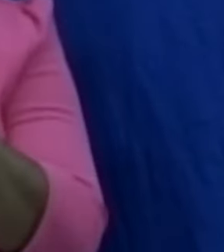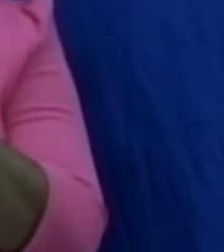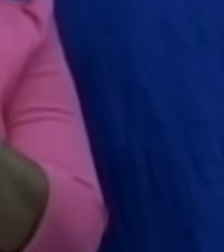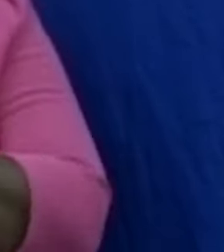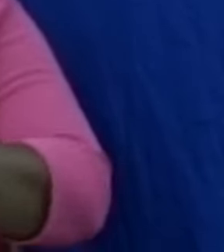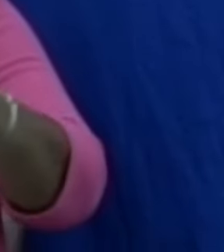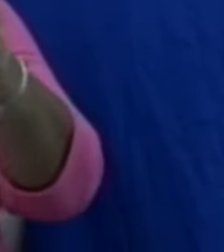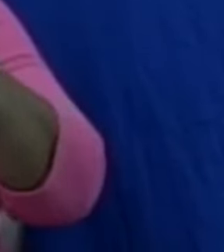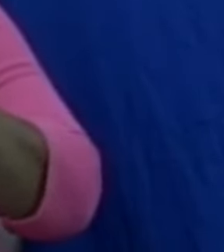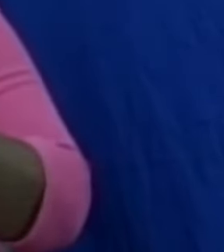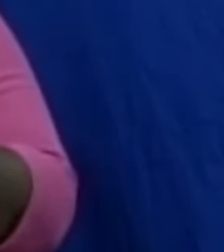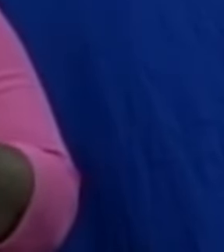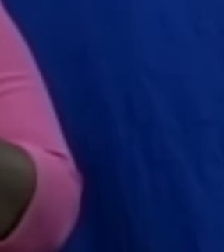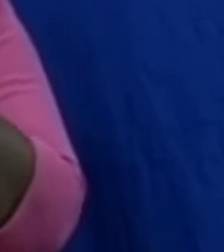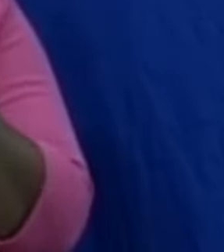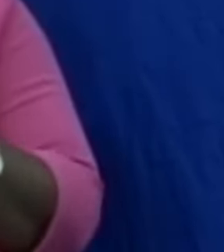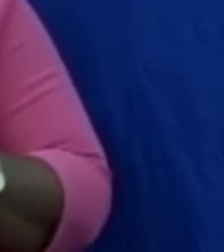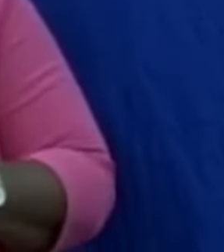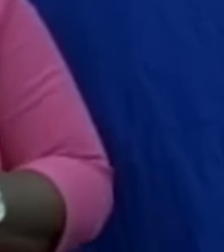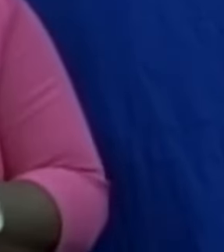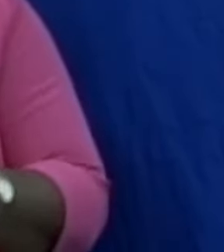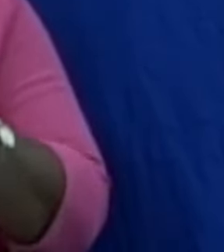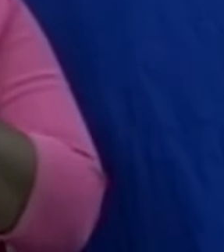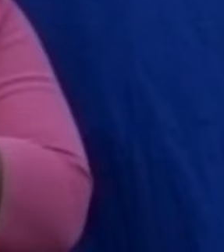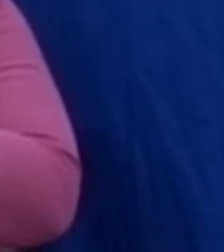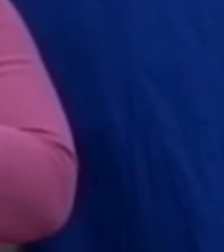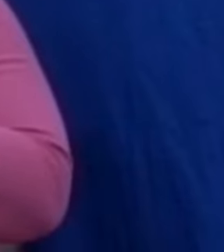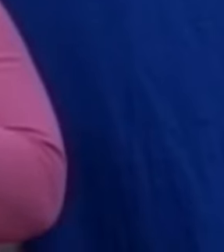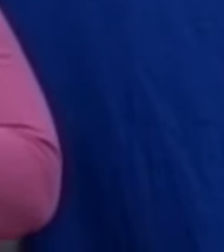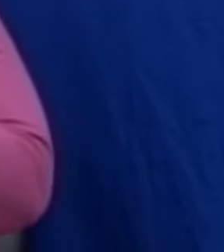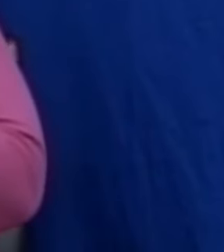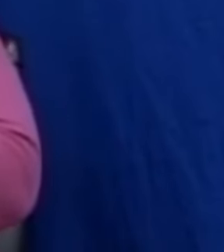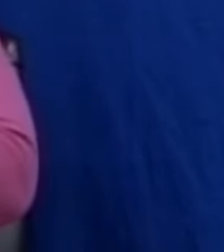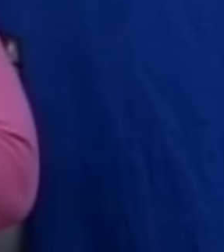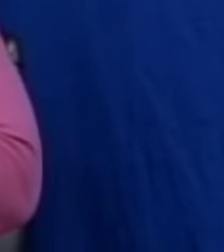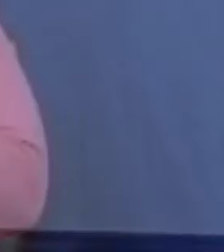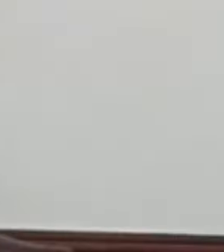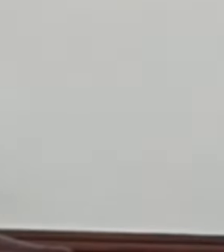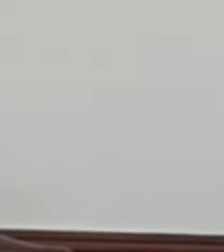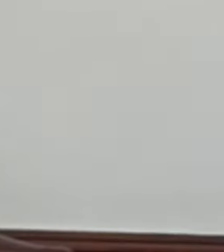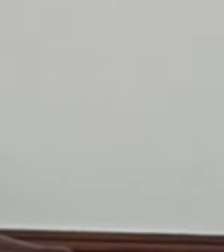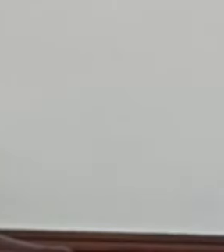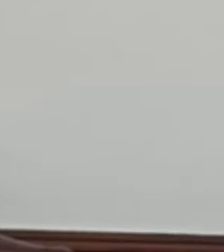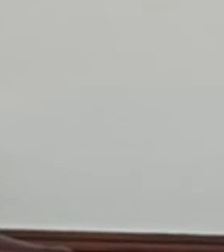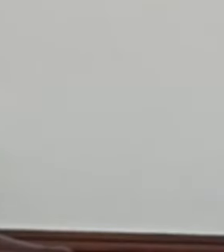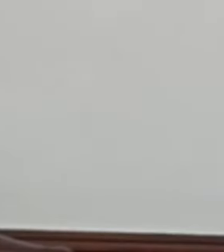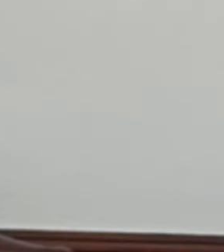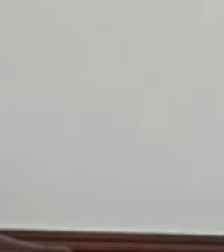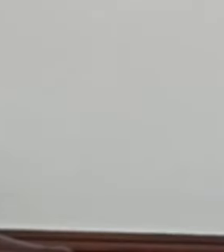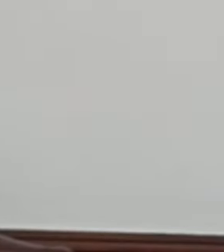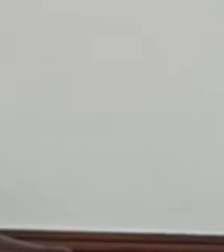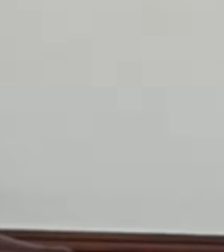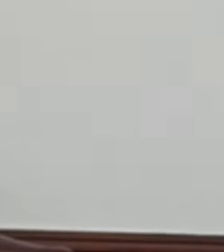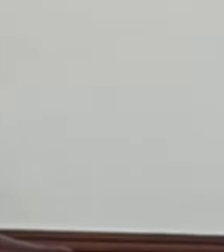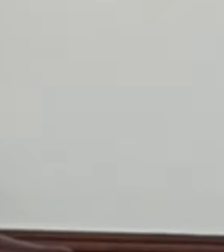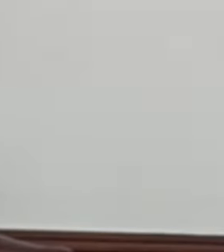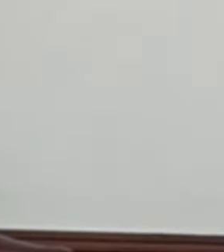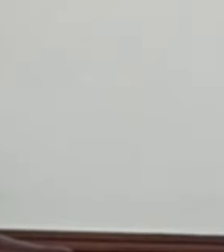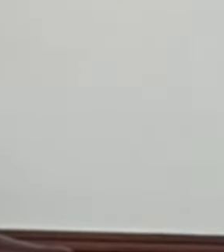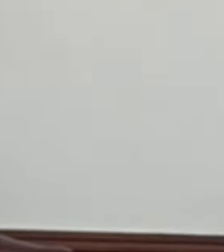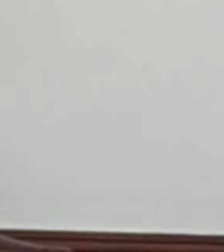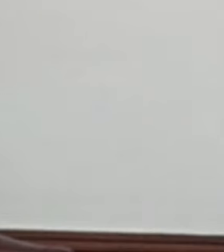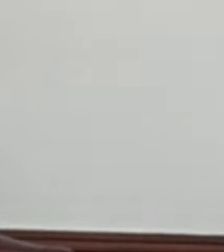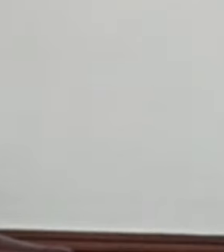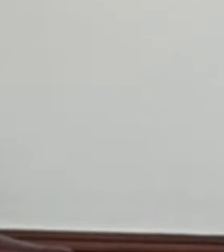translating what we say into sign language, that of course brings our people, those of the deaf